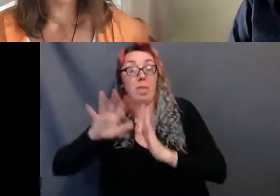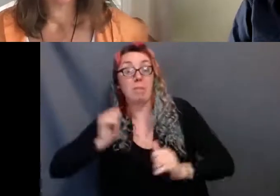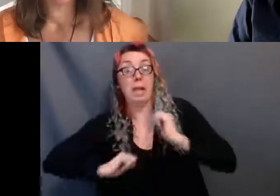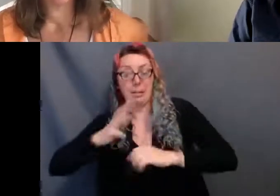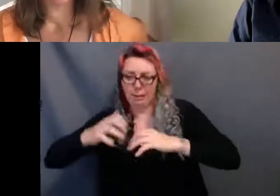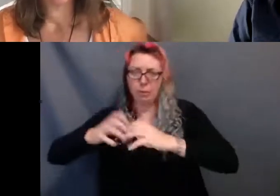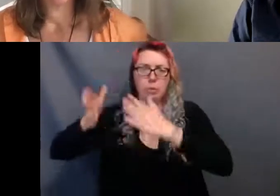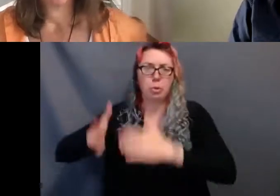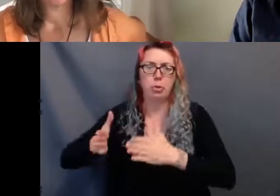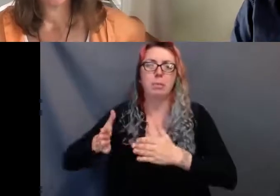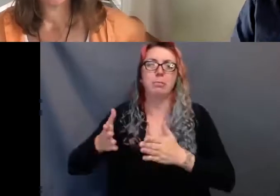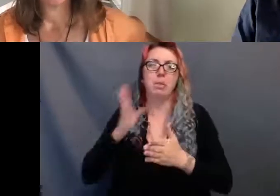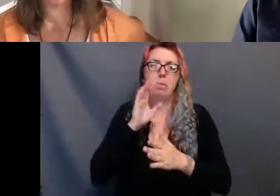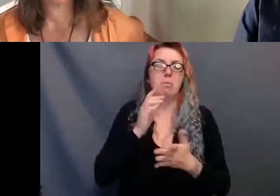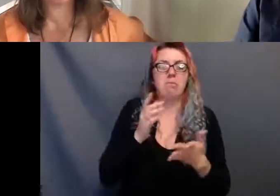about injustice and inequality.